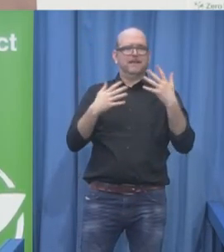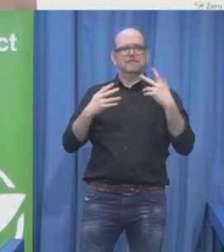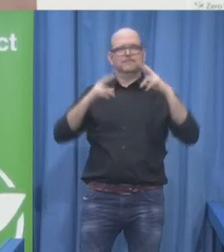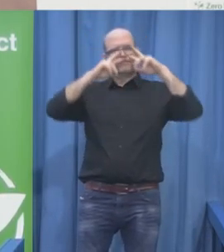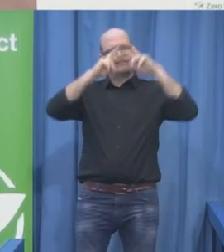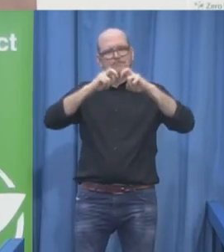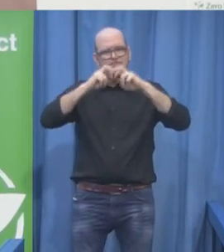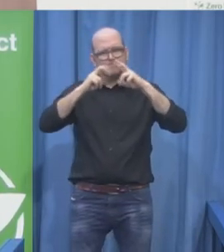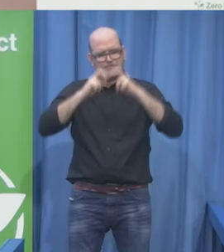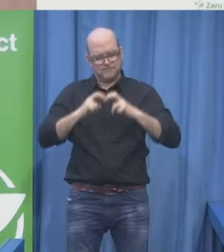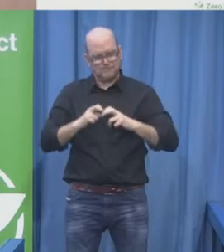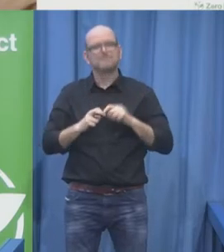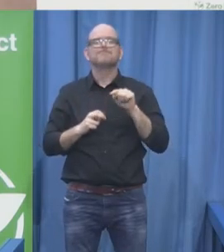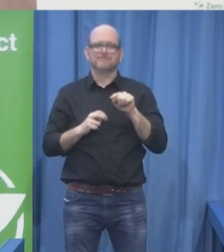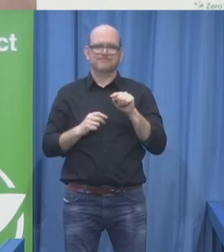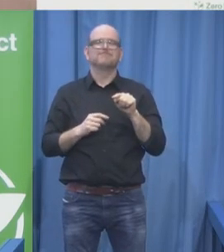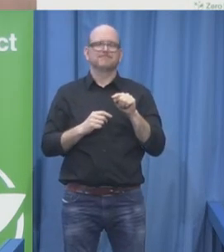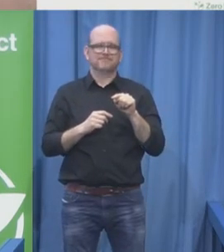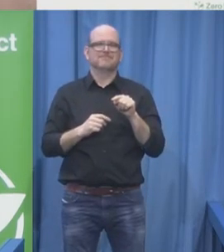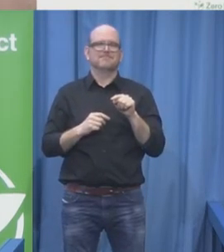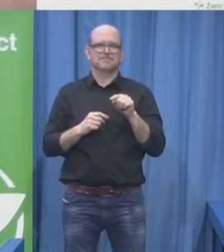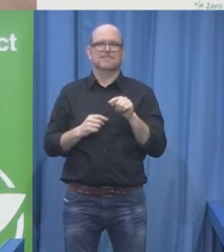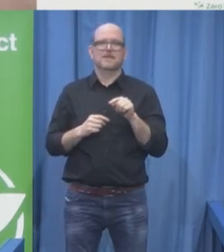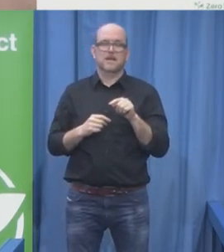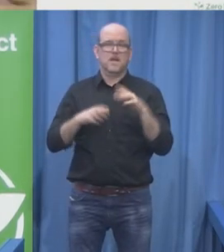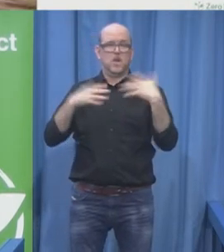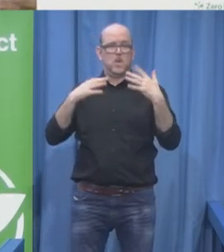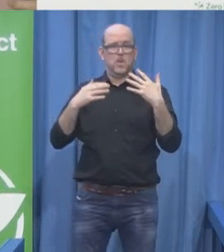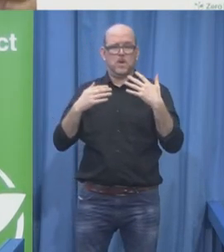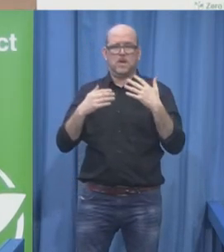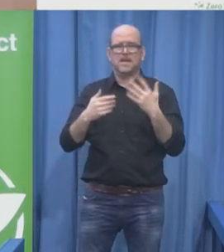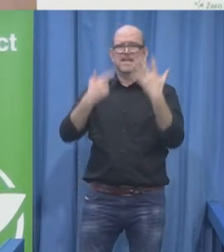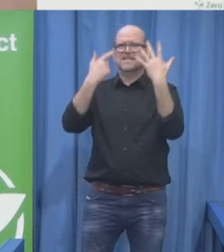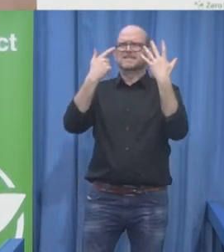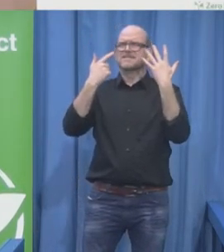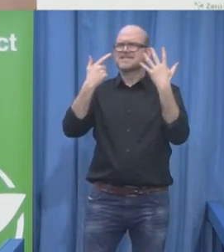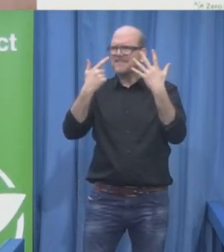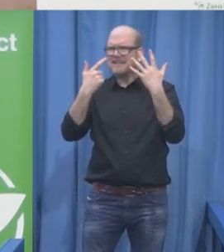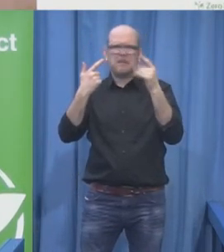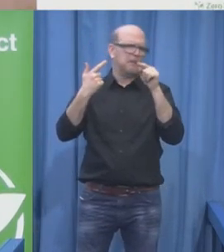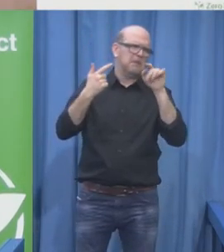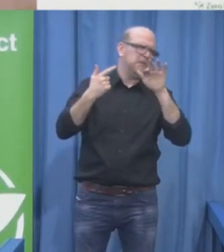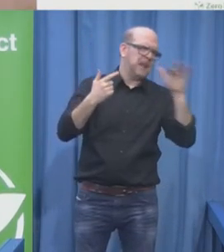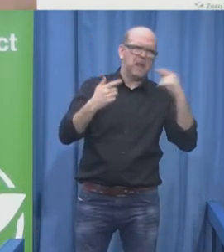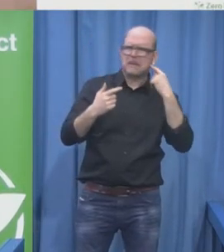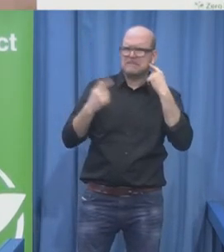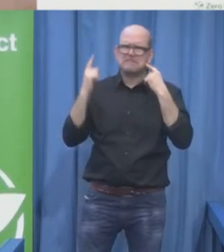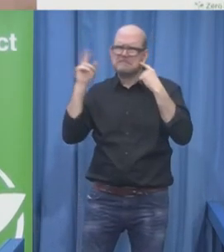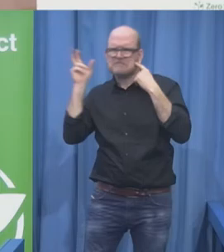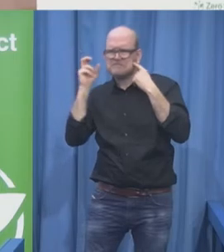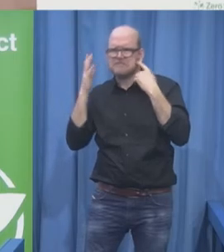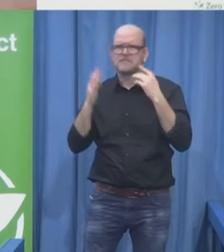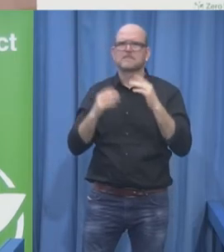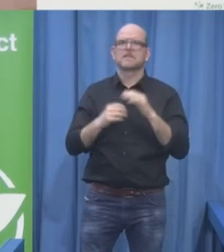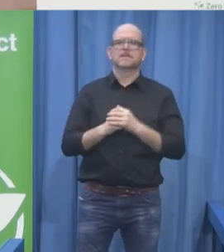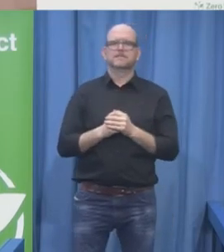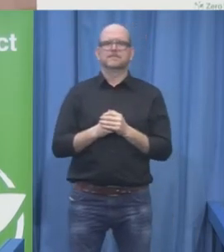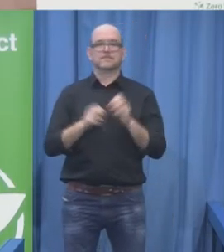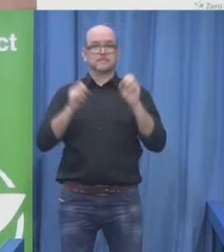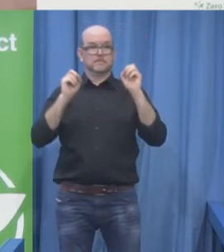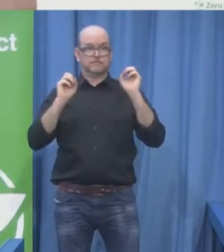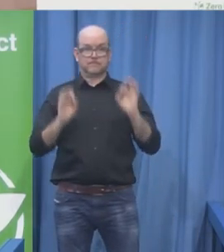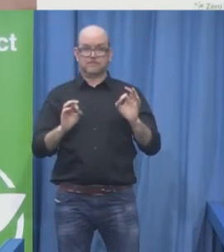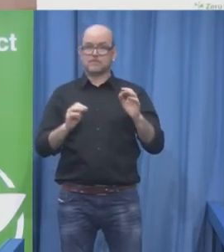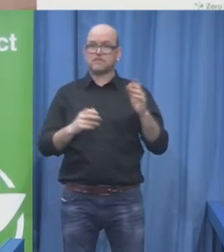and actually contribute to the growth of the society. In the Canadian case, the annual GDP loss was estimated between